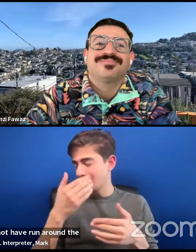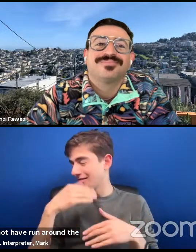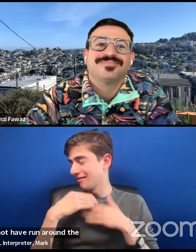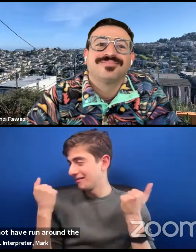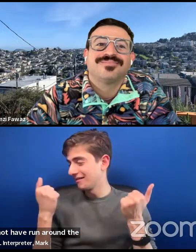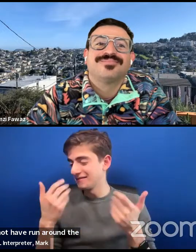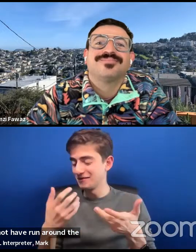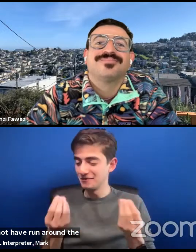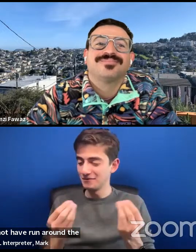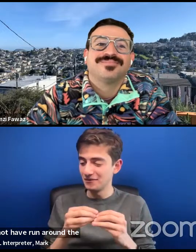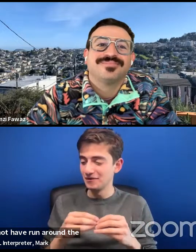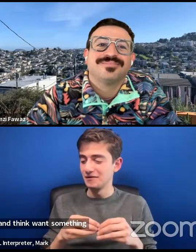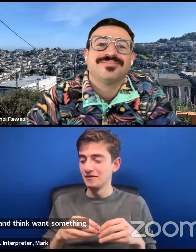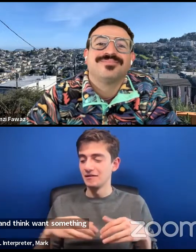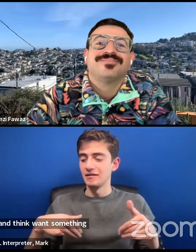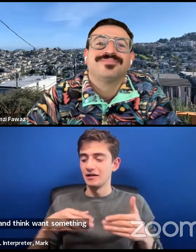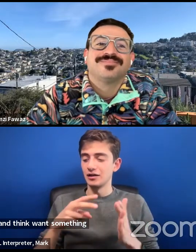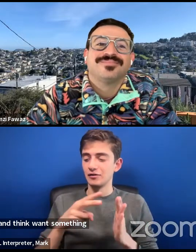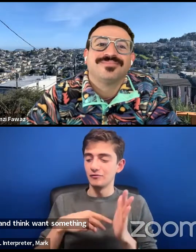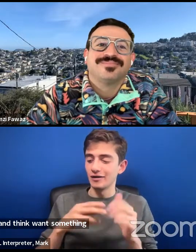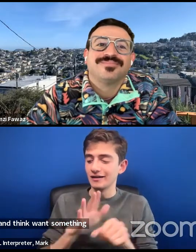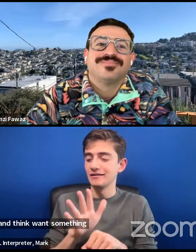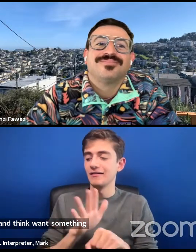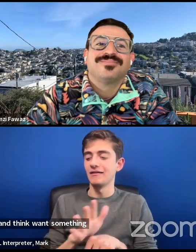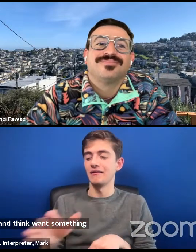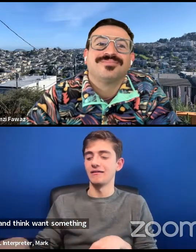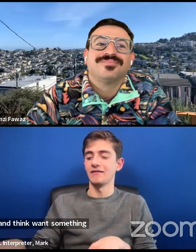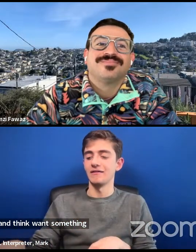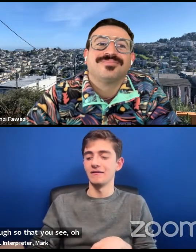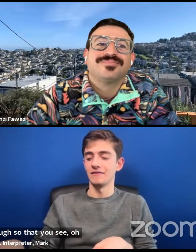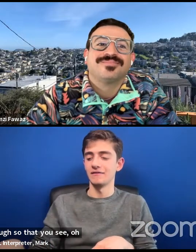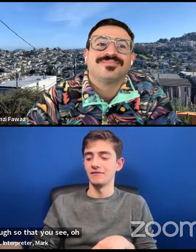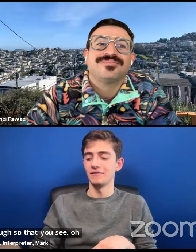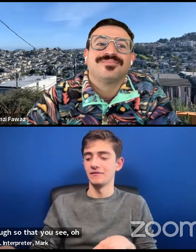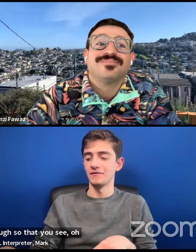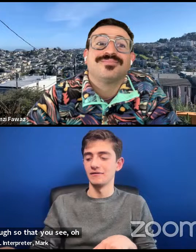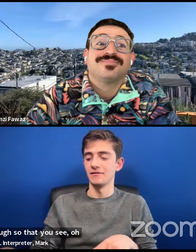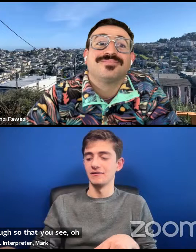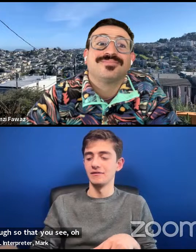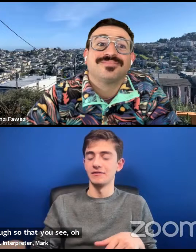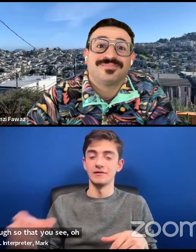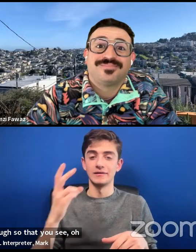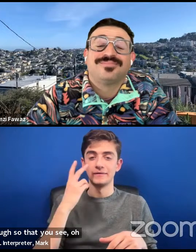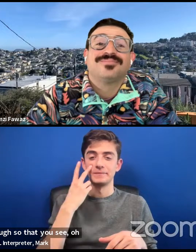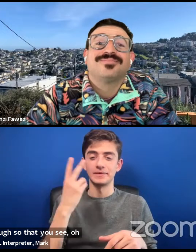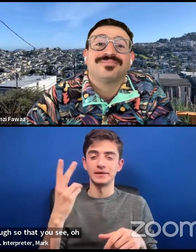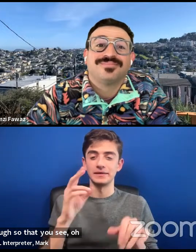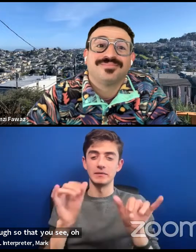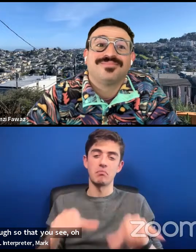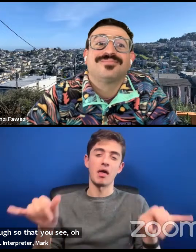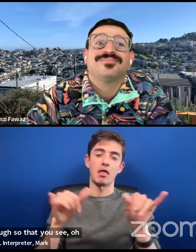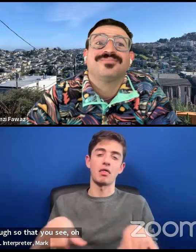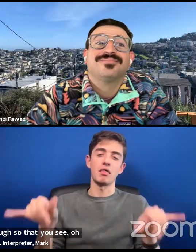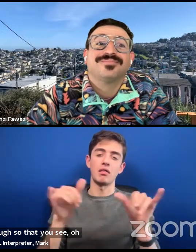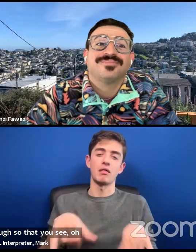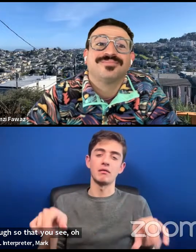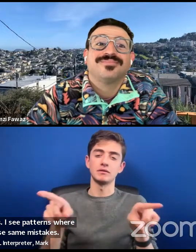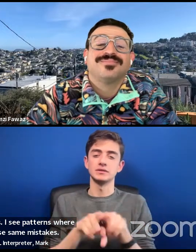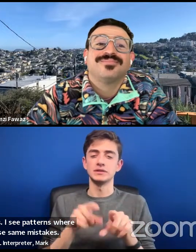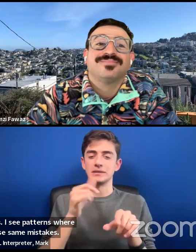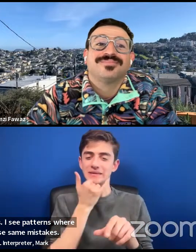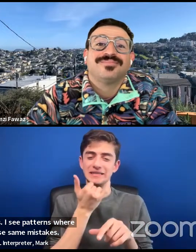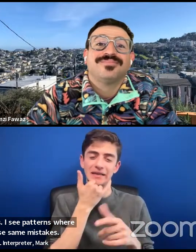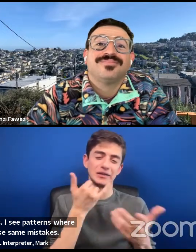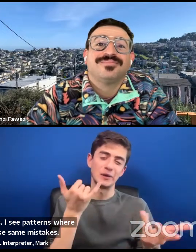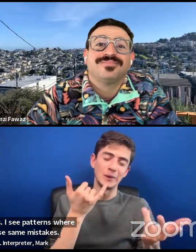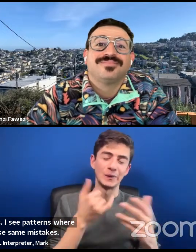not have just read enough so that you see, oh, look, everybody is saying this. I see patterns where everybody repeats these same mistakes or, you know, so